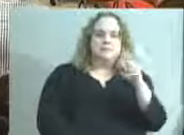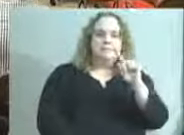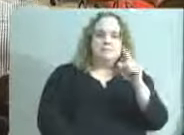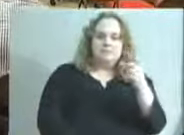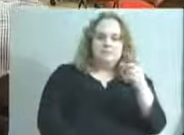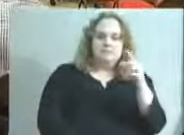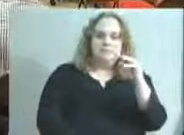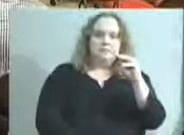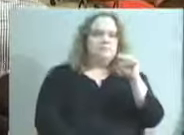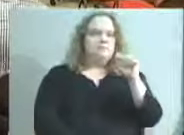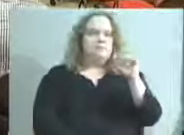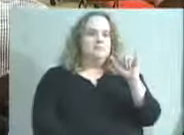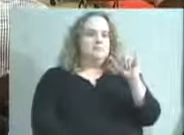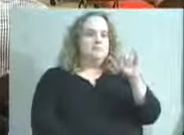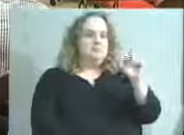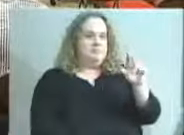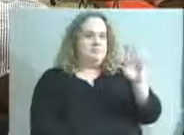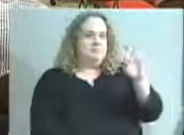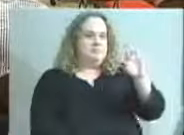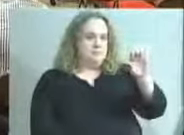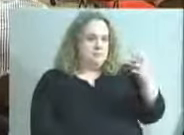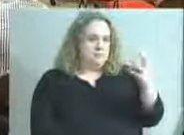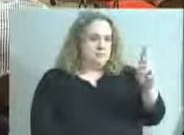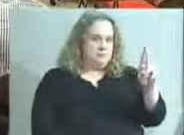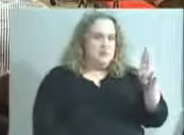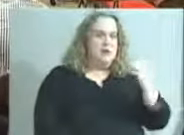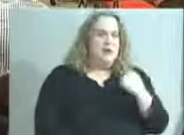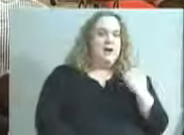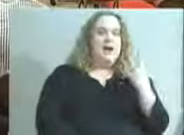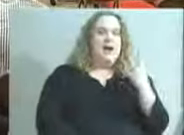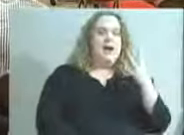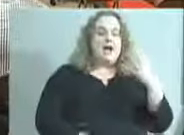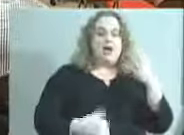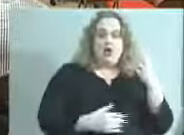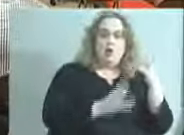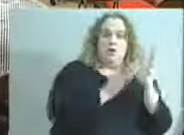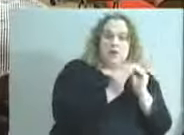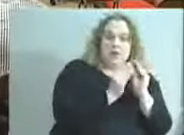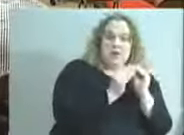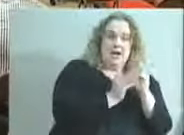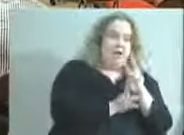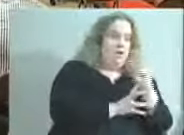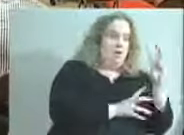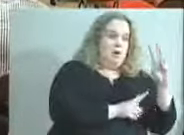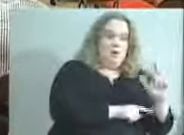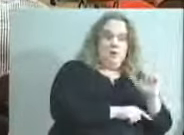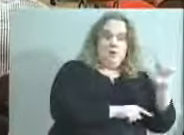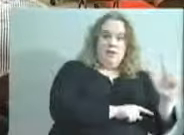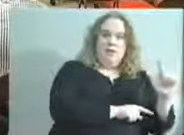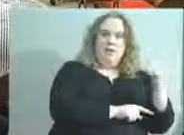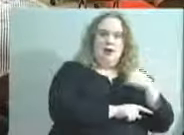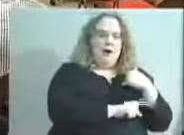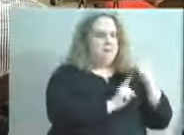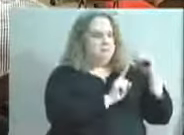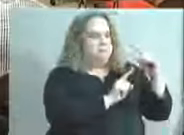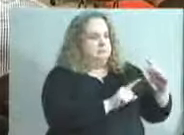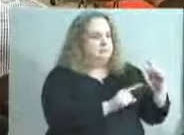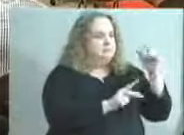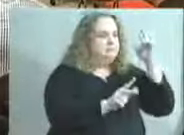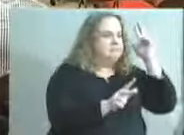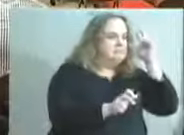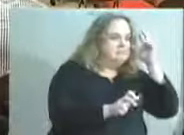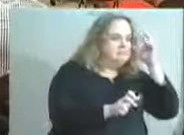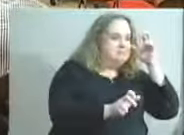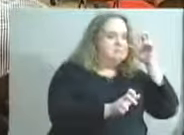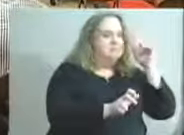Mayor Fisher had a youth forum at the Western Library, and I had an opportunity to go and listen, and